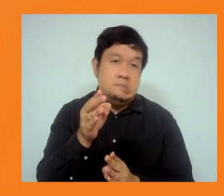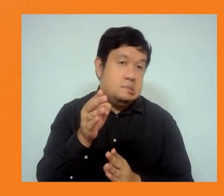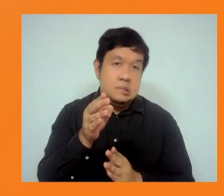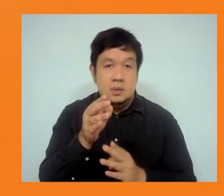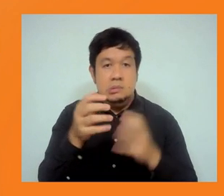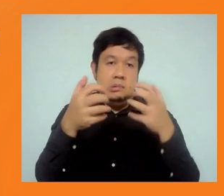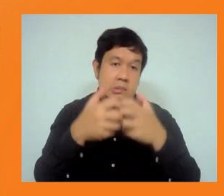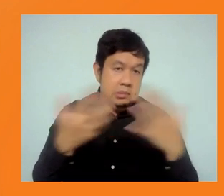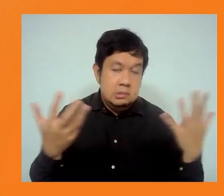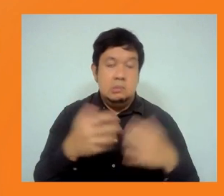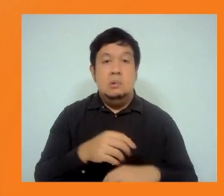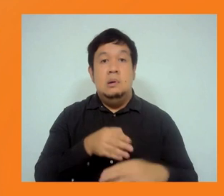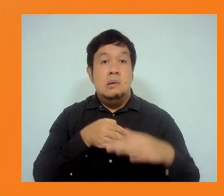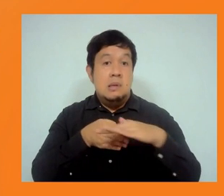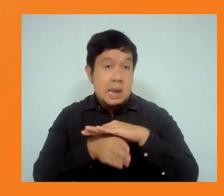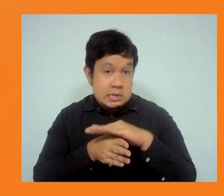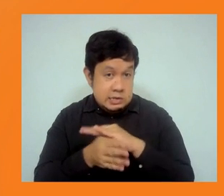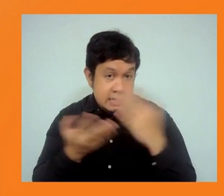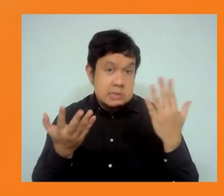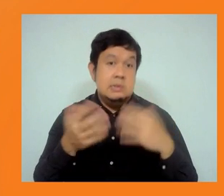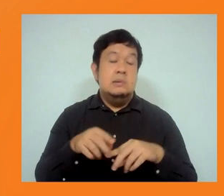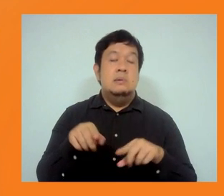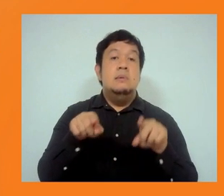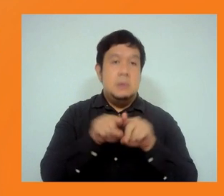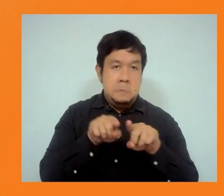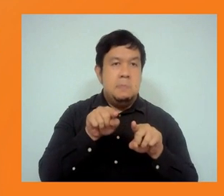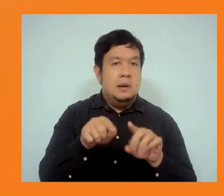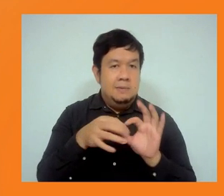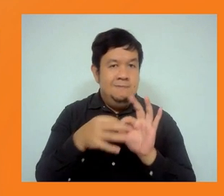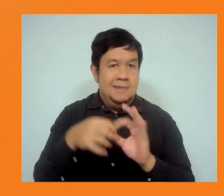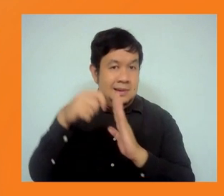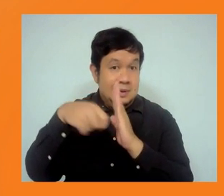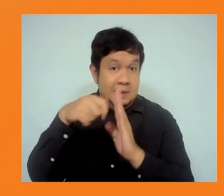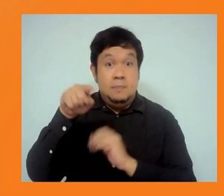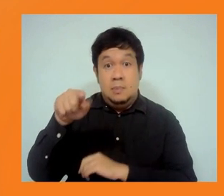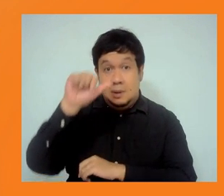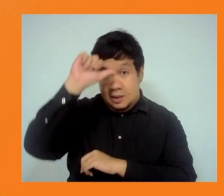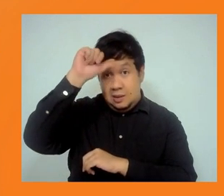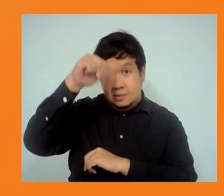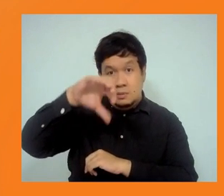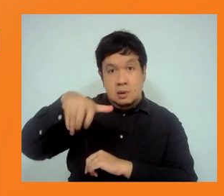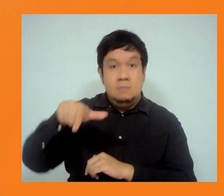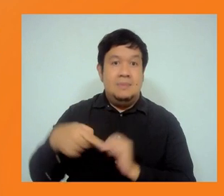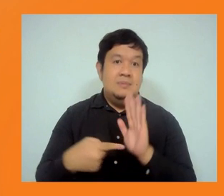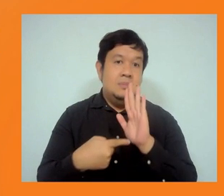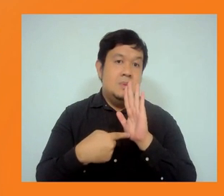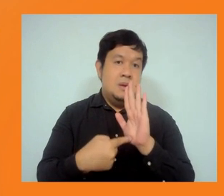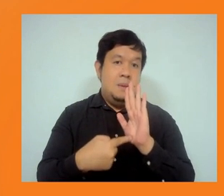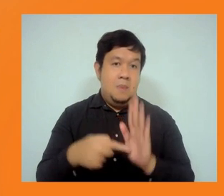in some of the projects in India, such as the Kolkata Environment Project, where we've had